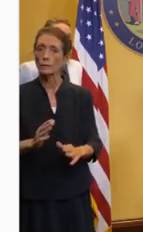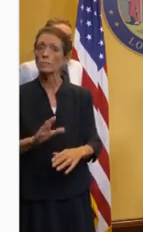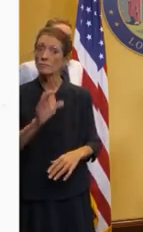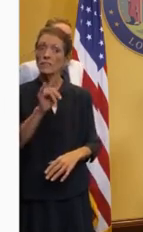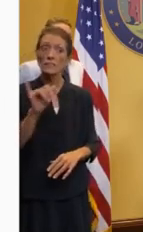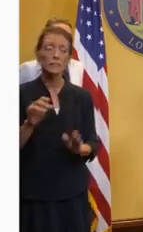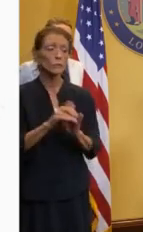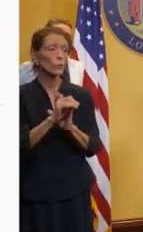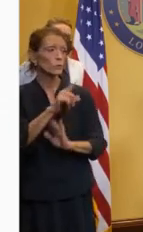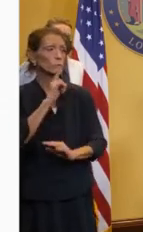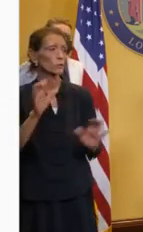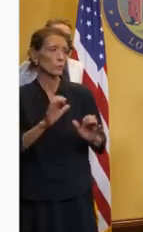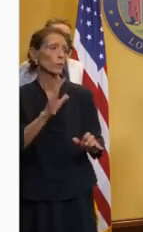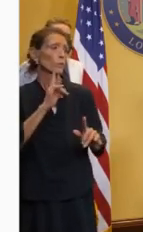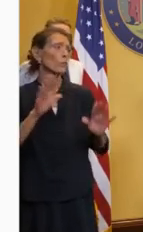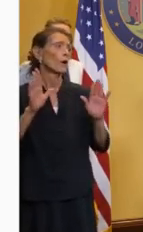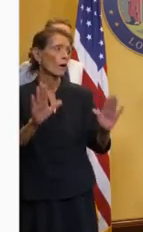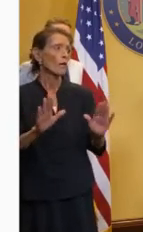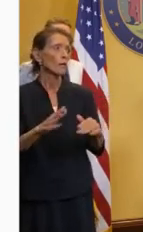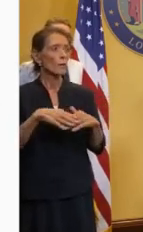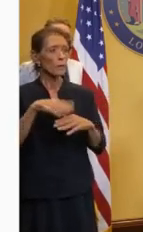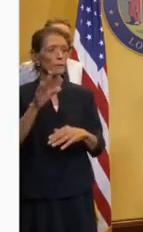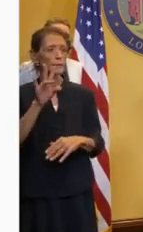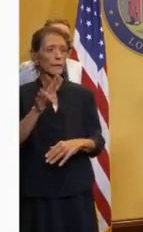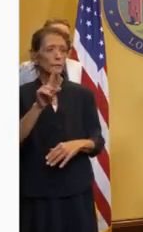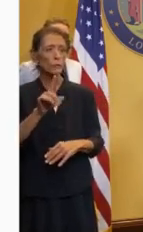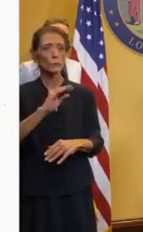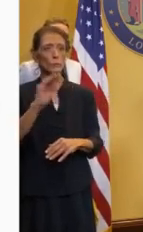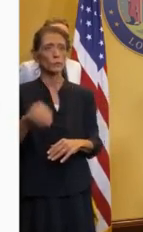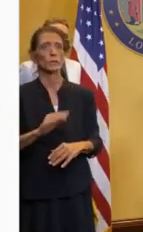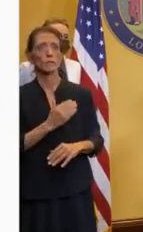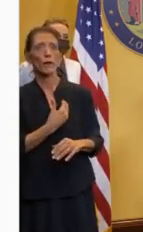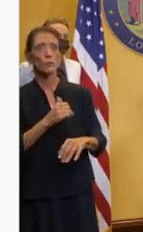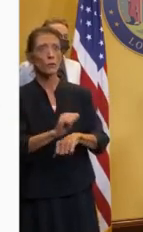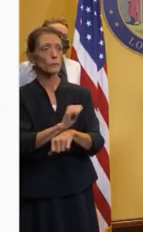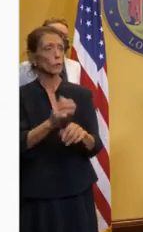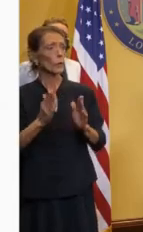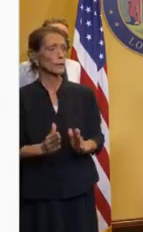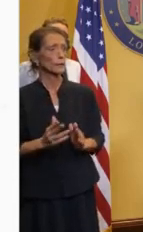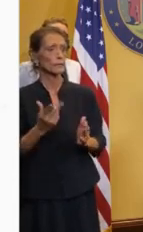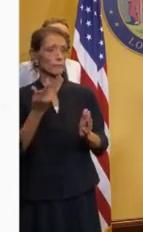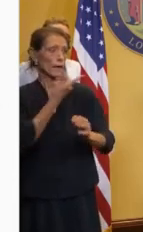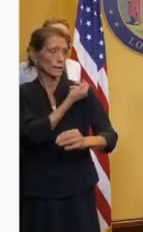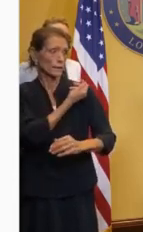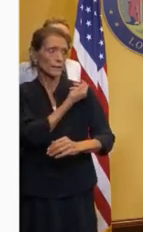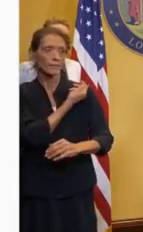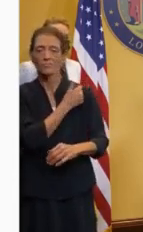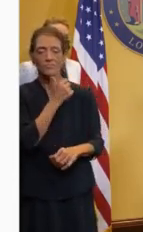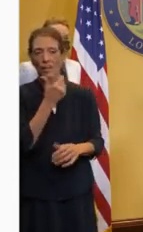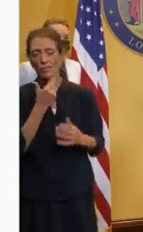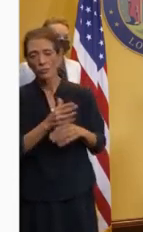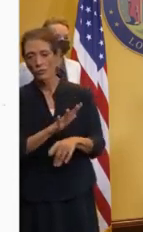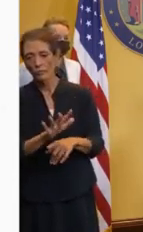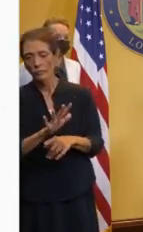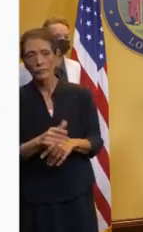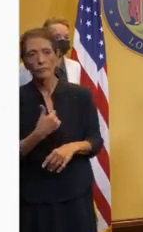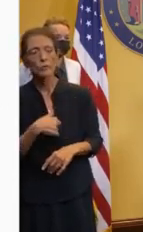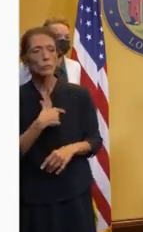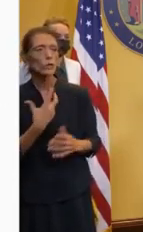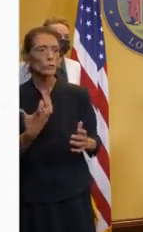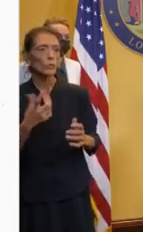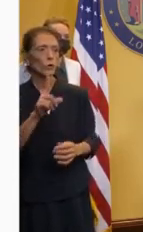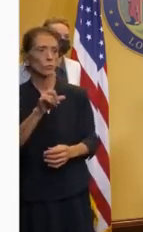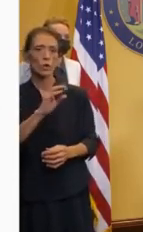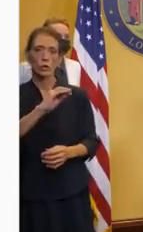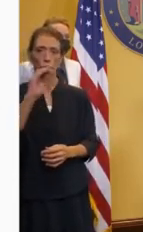very well at over 71% of our employees who are vaccinated, but that is not good enough. We want to get to